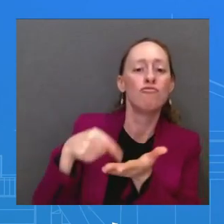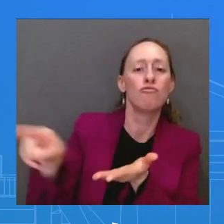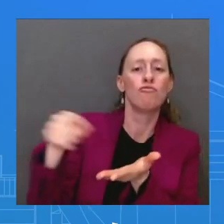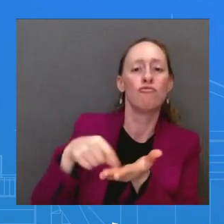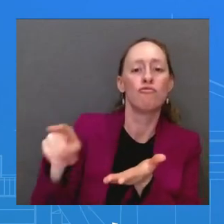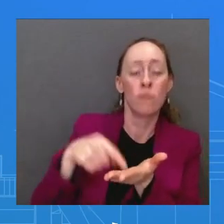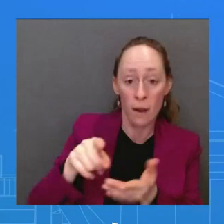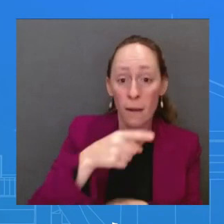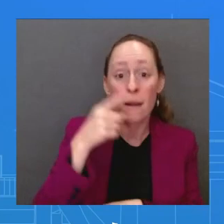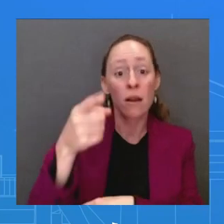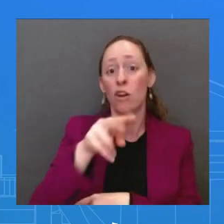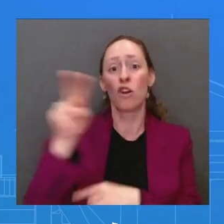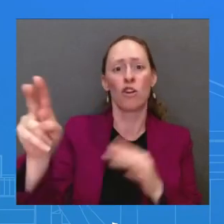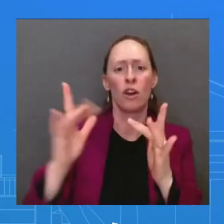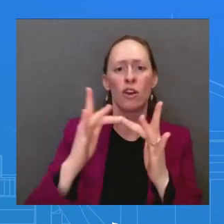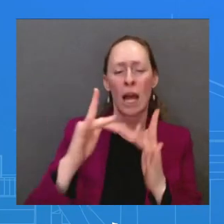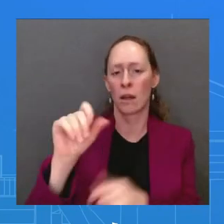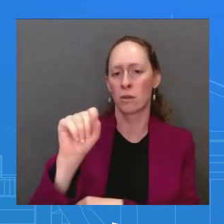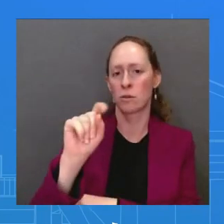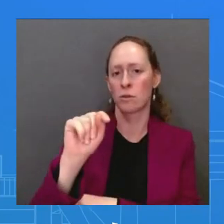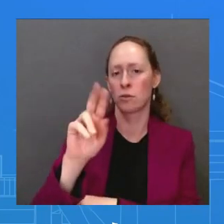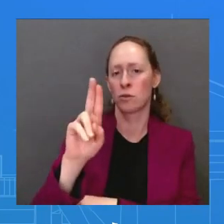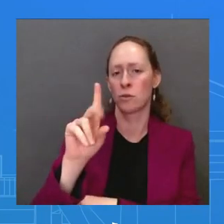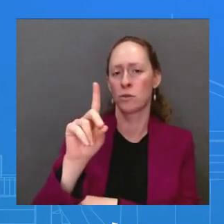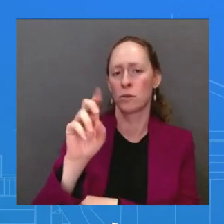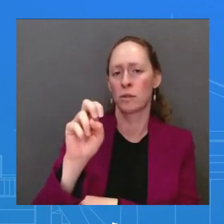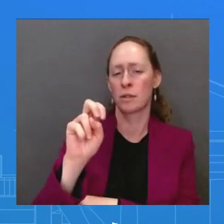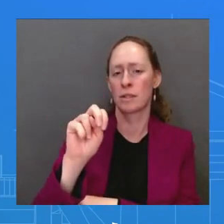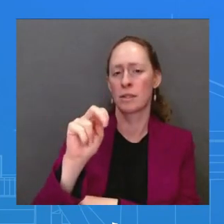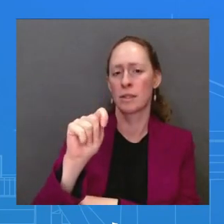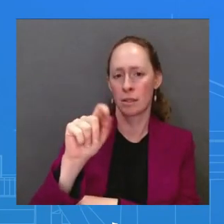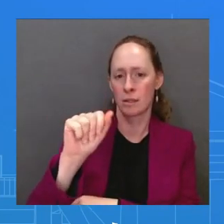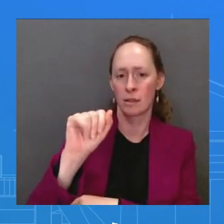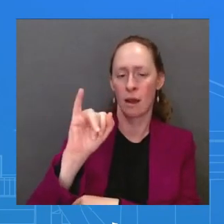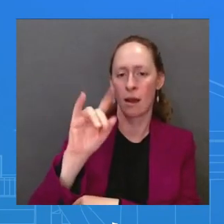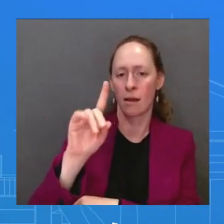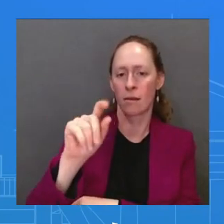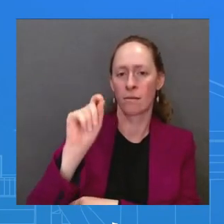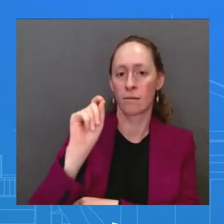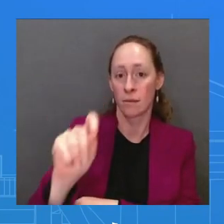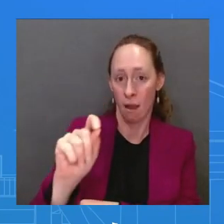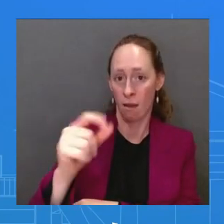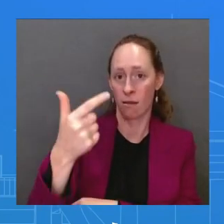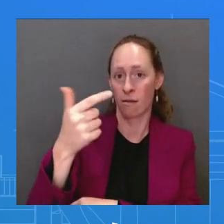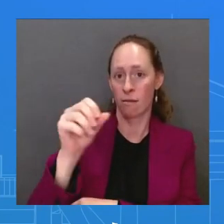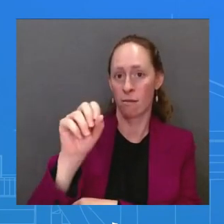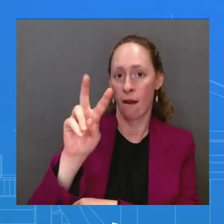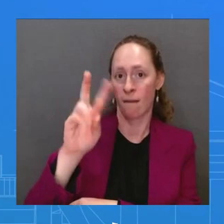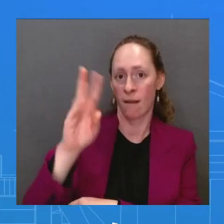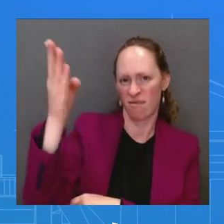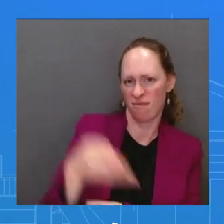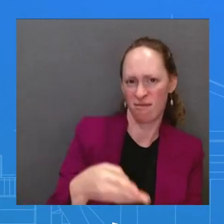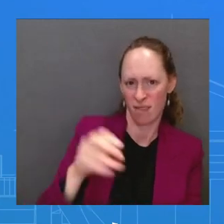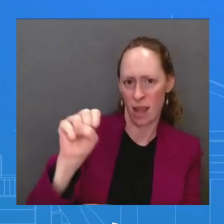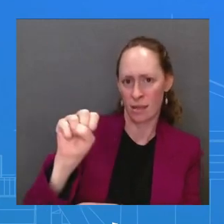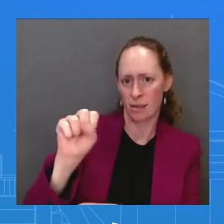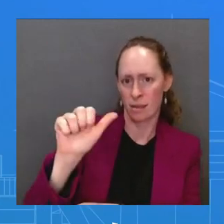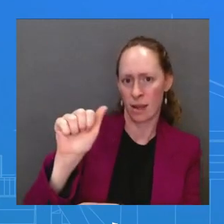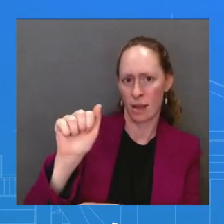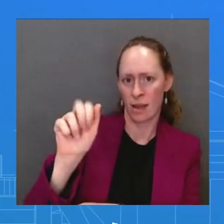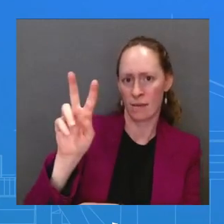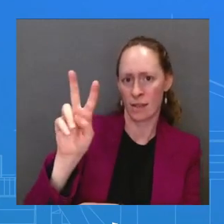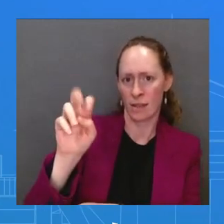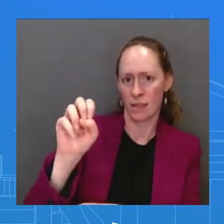save to sign up today. The application takes less than 10 minutes to fill out for most. And finally,